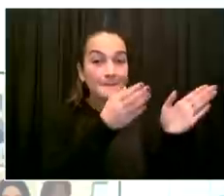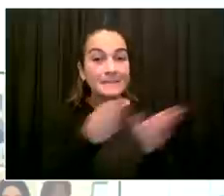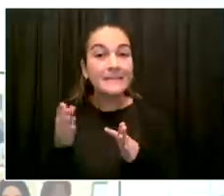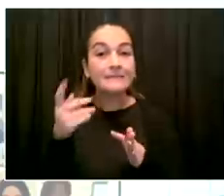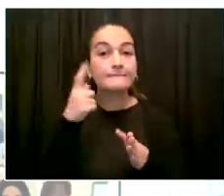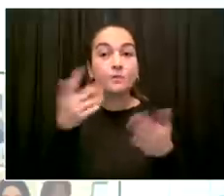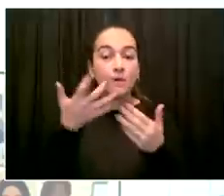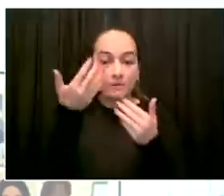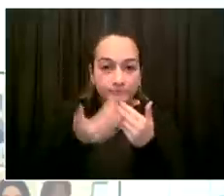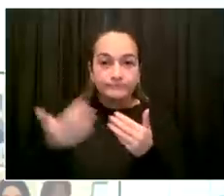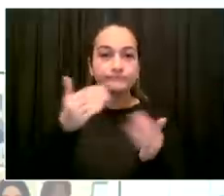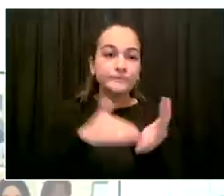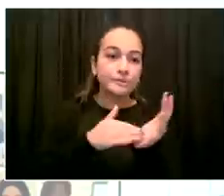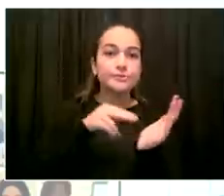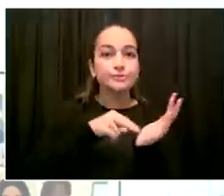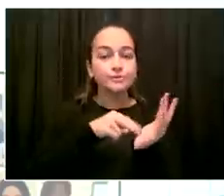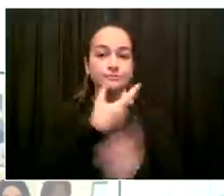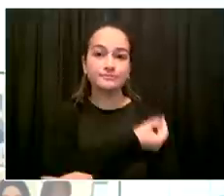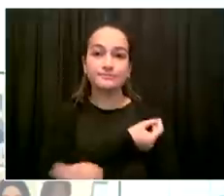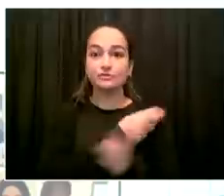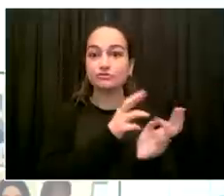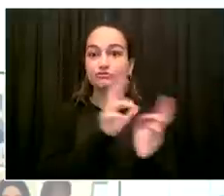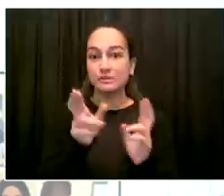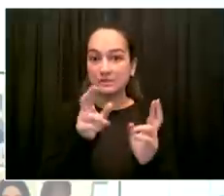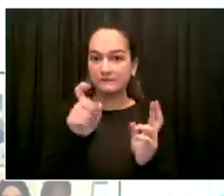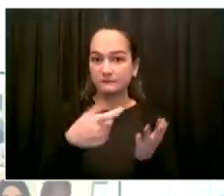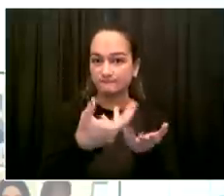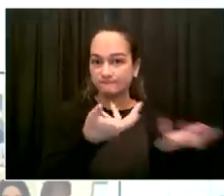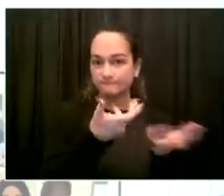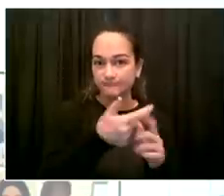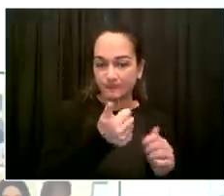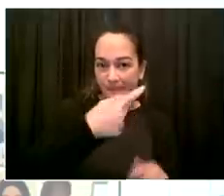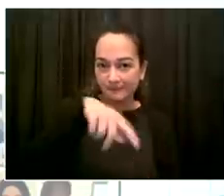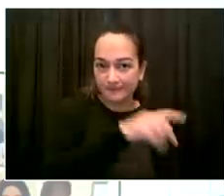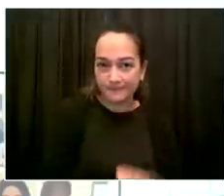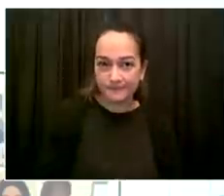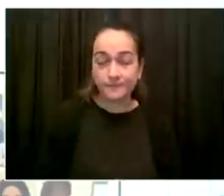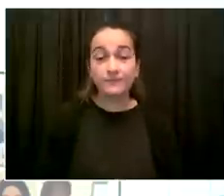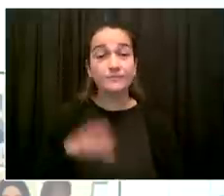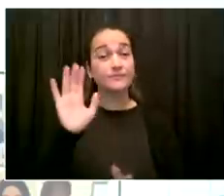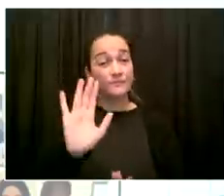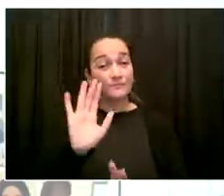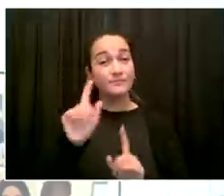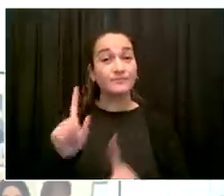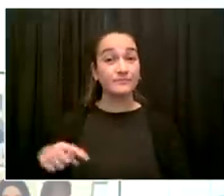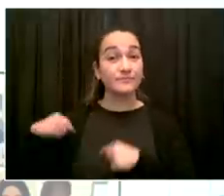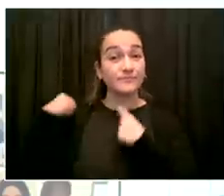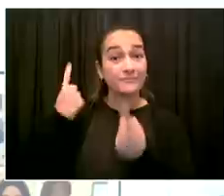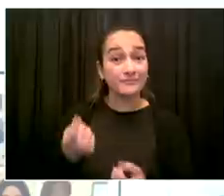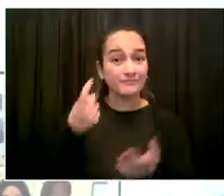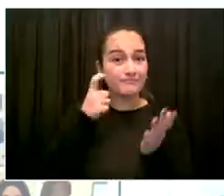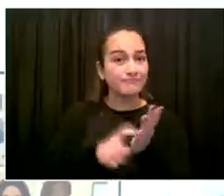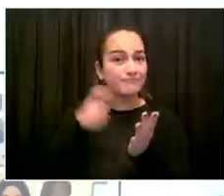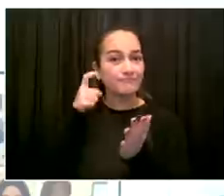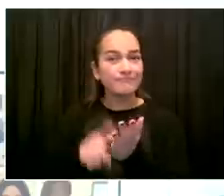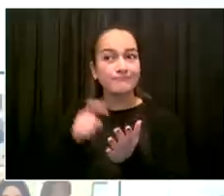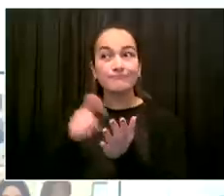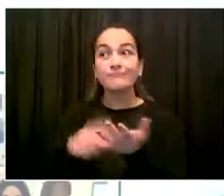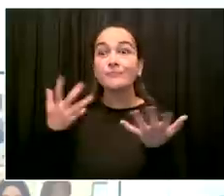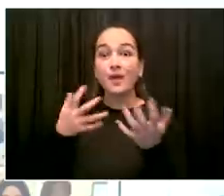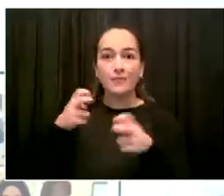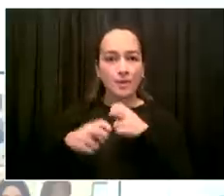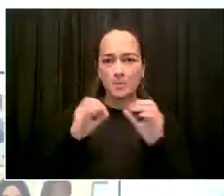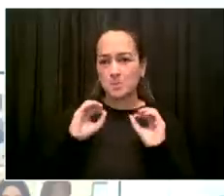seen thus far, for example, New York Presbyterian had implementation of its vaccine requirement last week